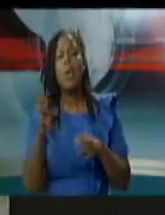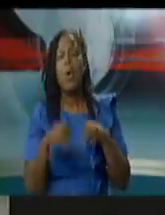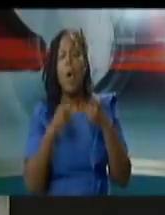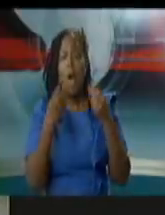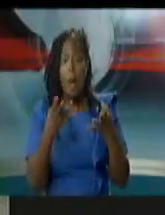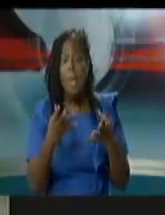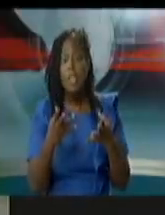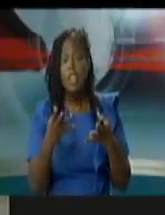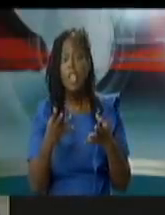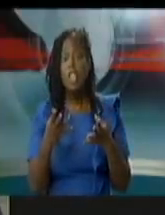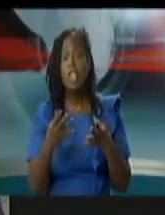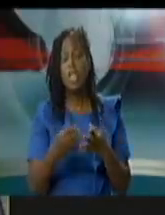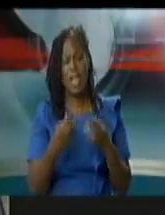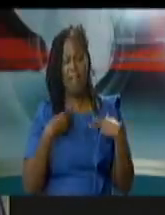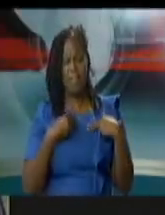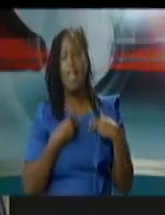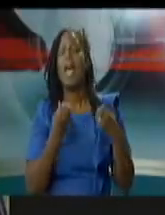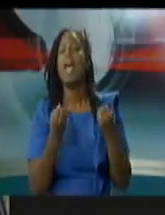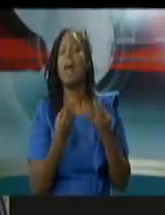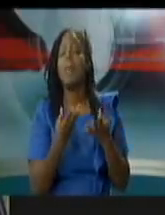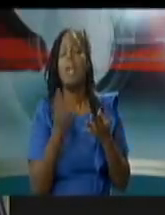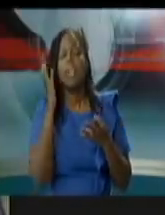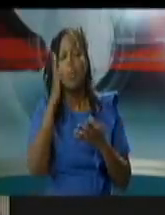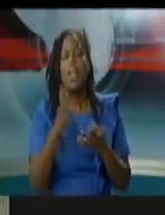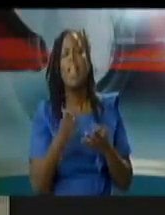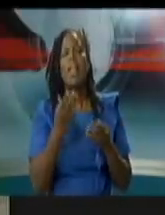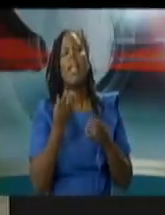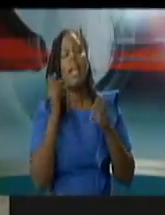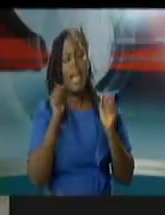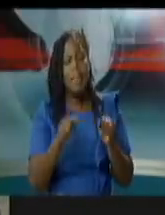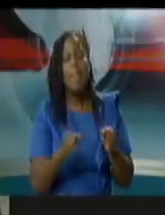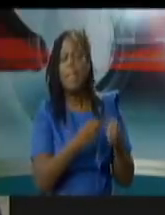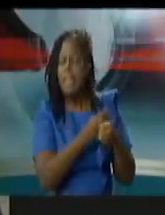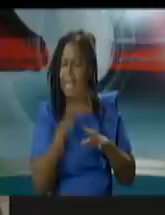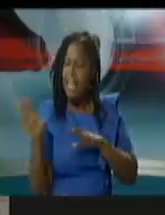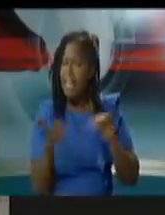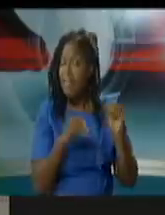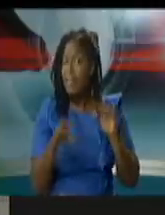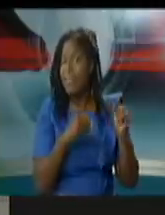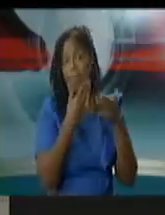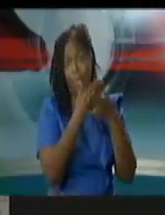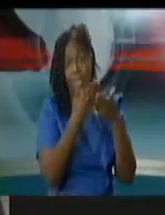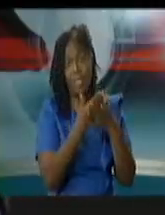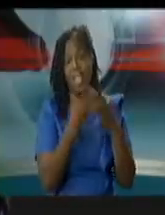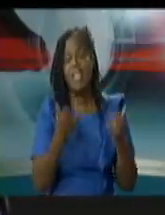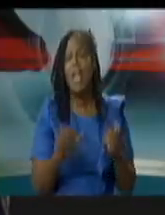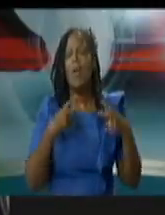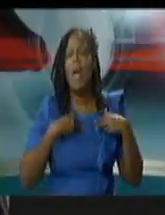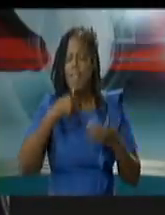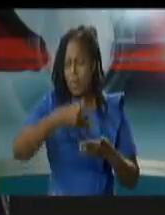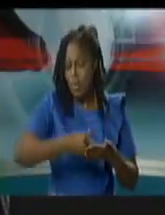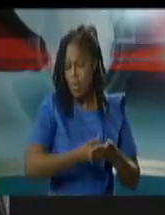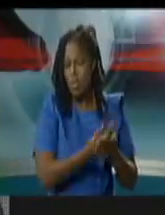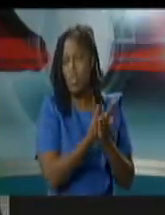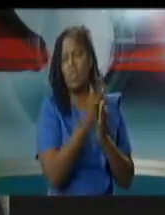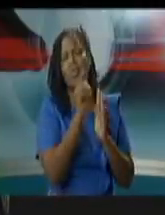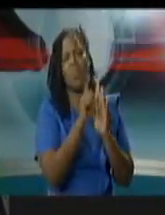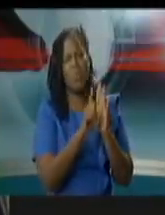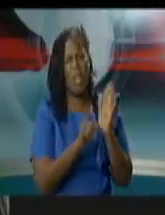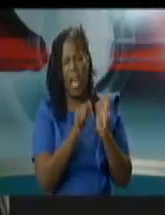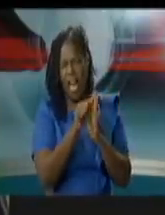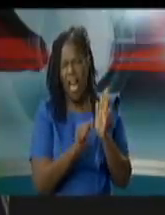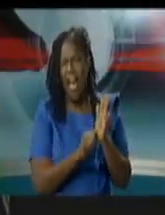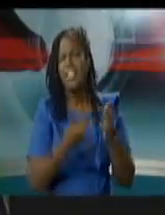this new provision as well as um for the virtual courts are there any going to be available in tobago and